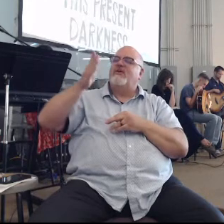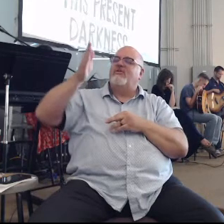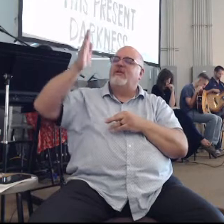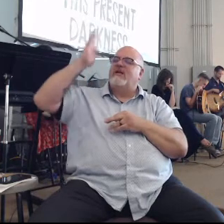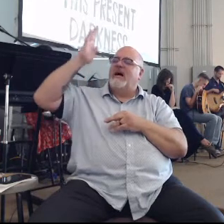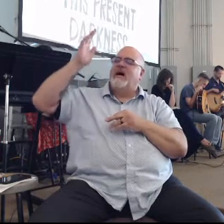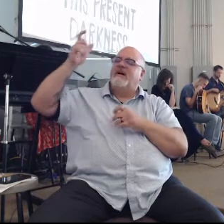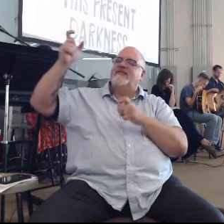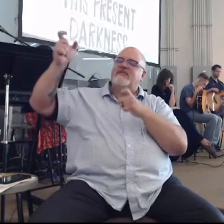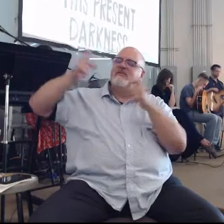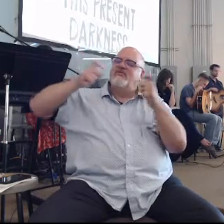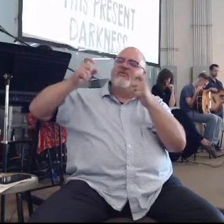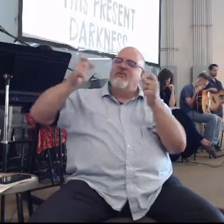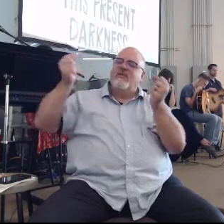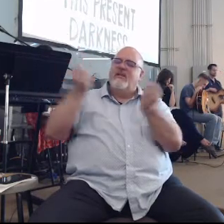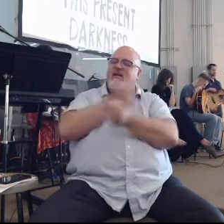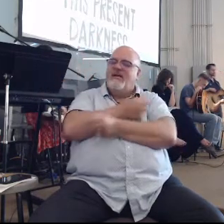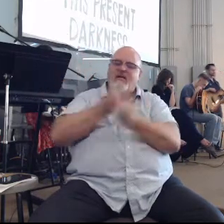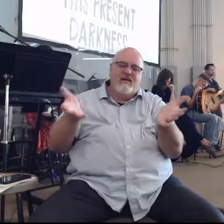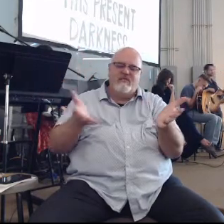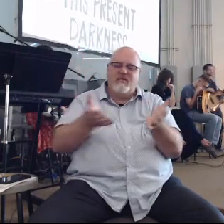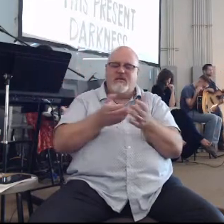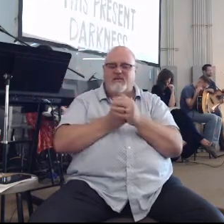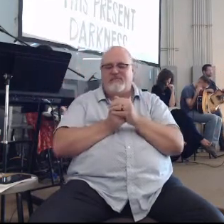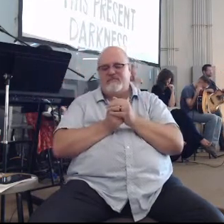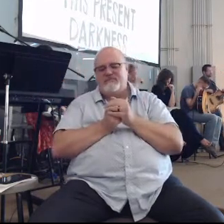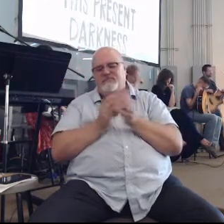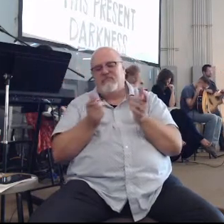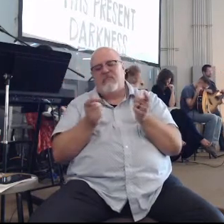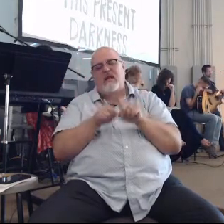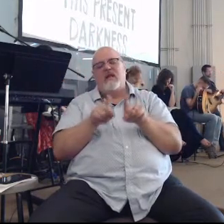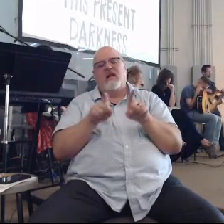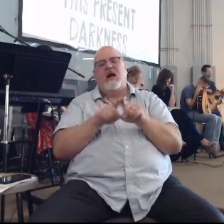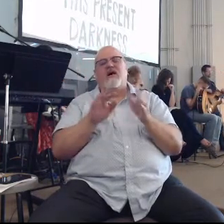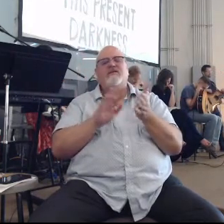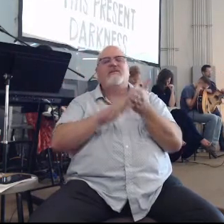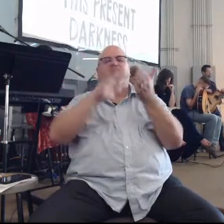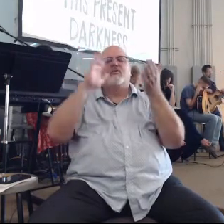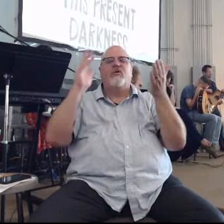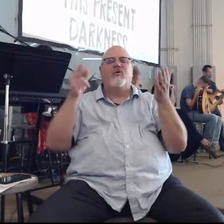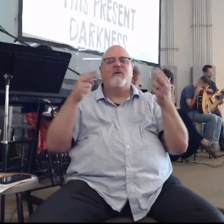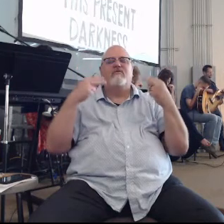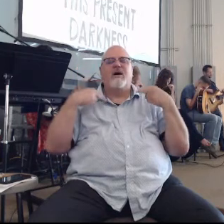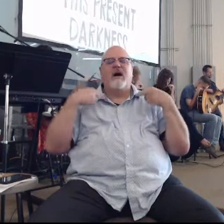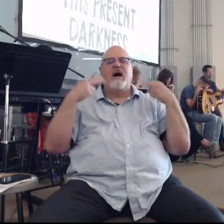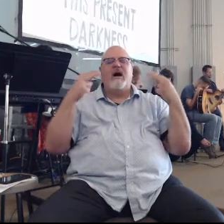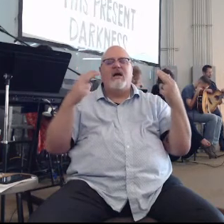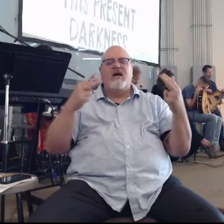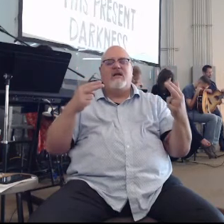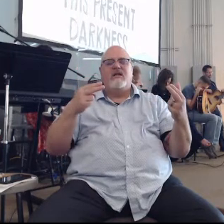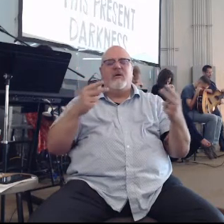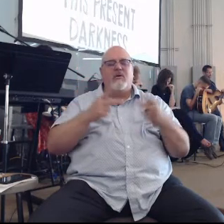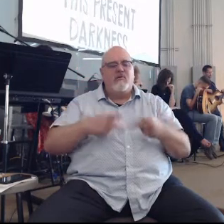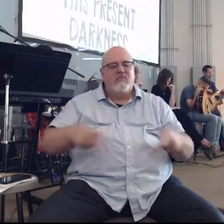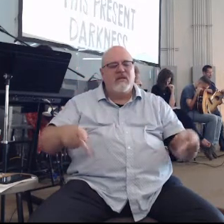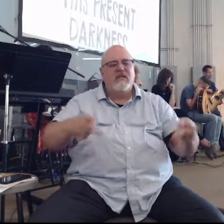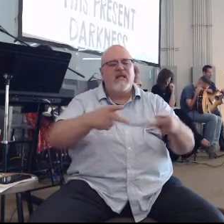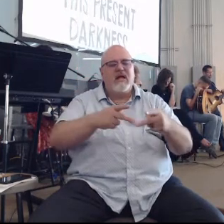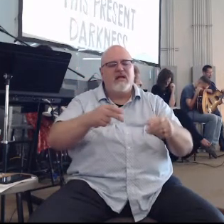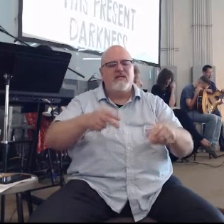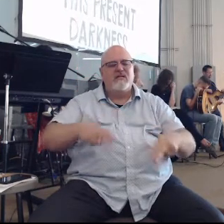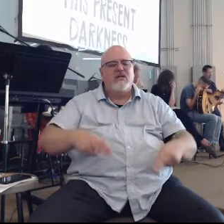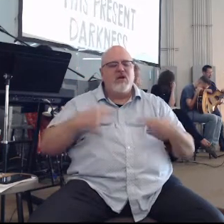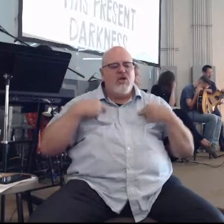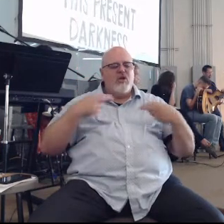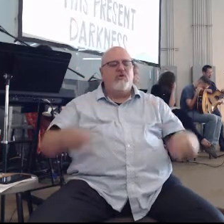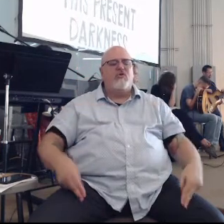and also of the glorified humanity of the